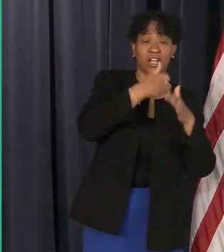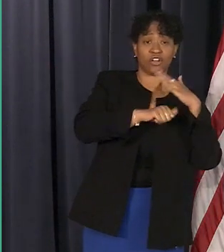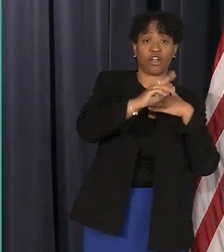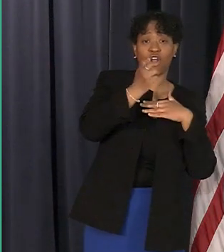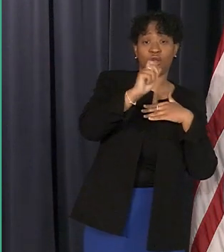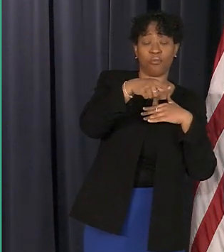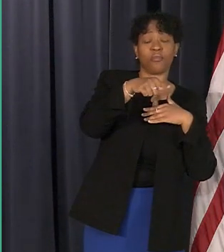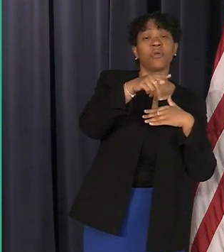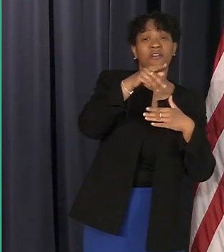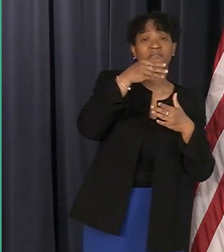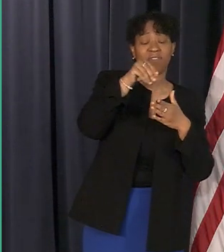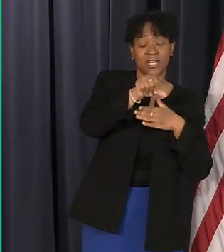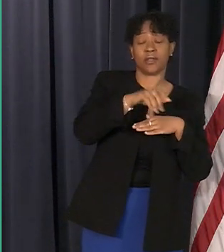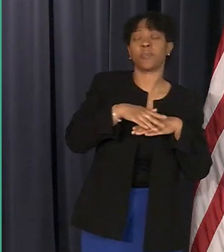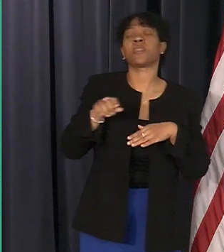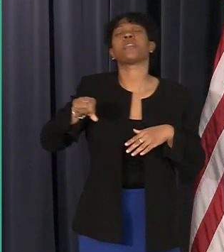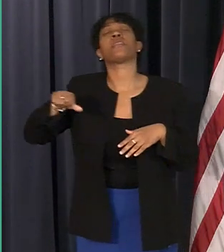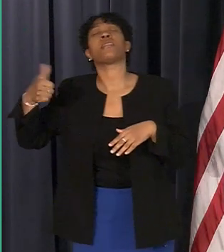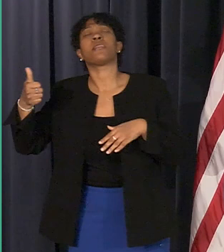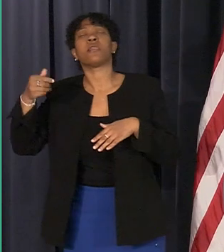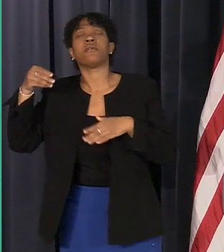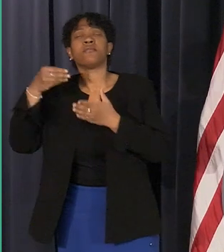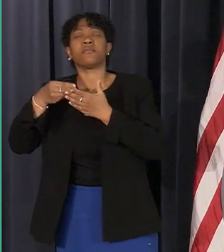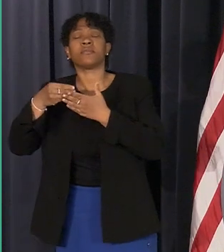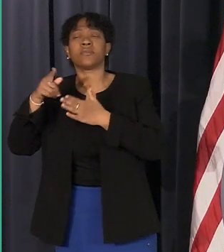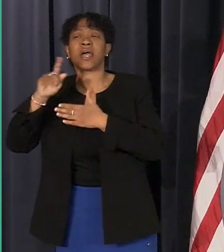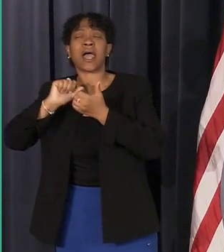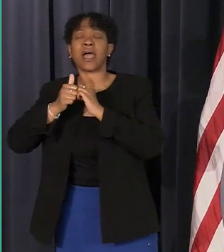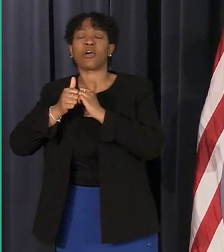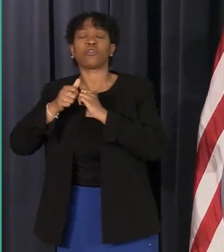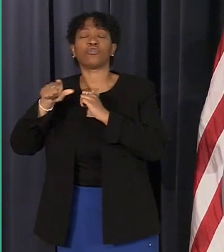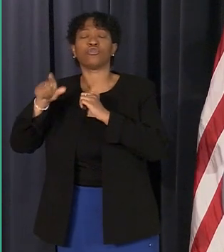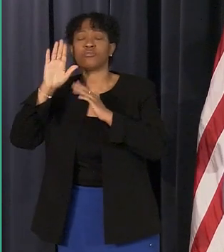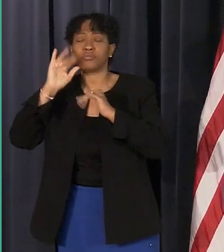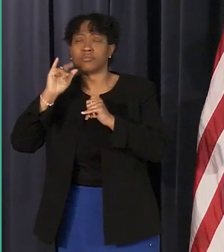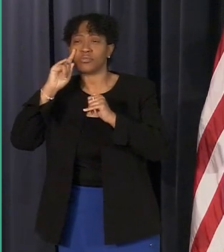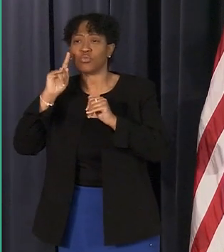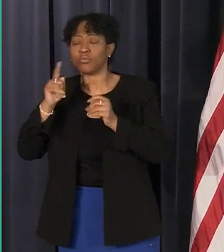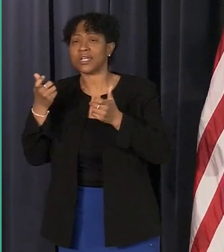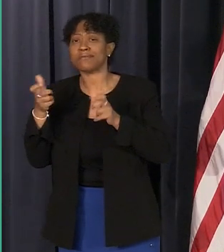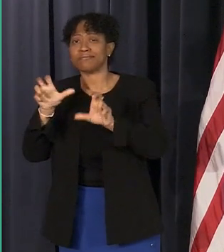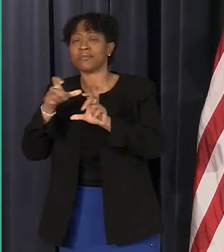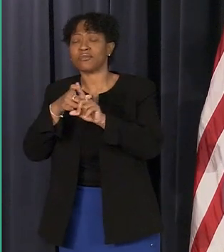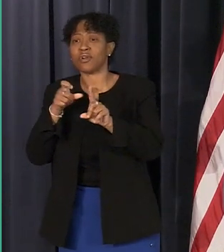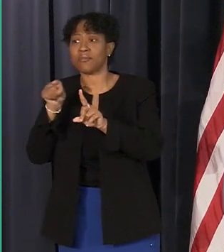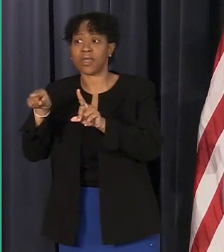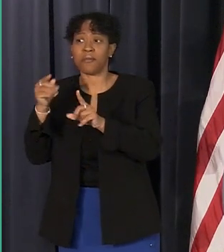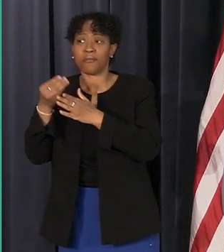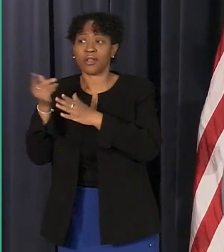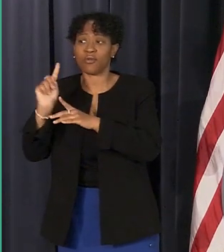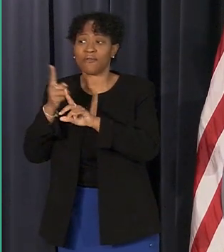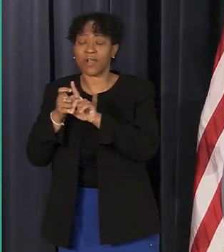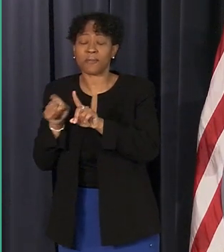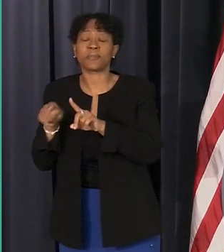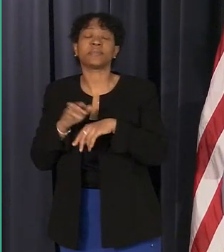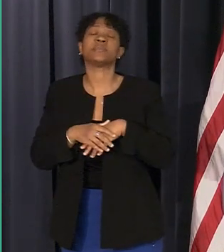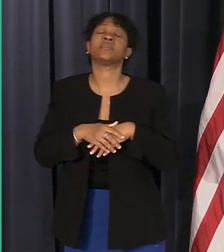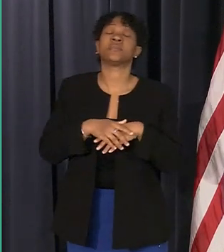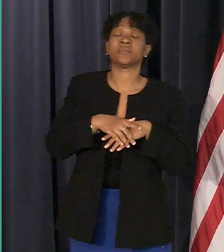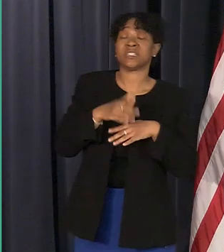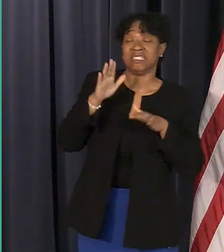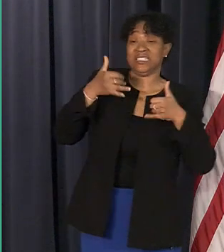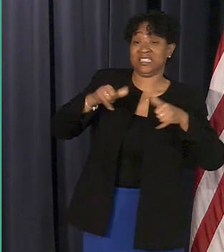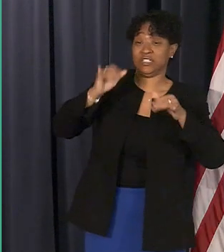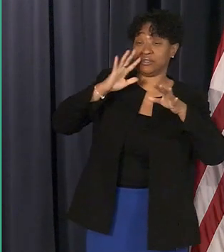um just in terms of the other funding like how do you anticipate kind of where is that funding going to be coming from do you have any ideas it's it's it's still to be